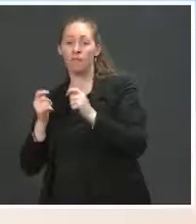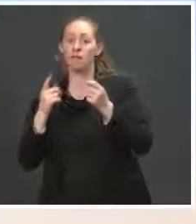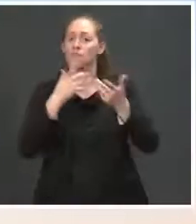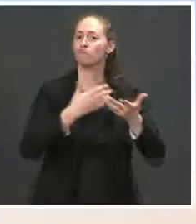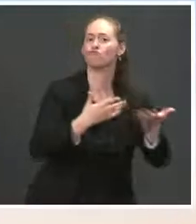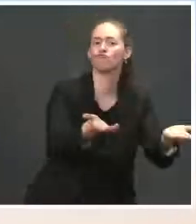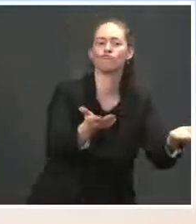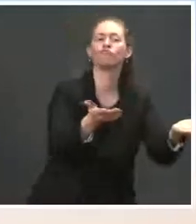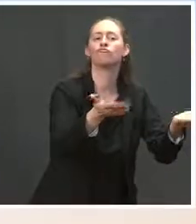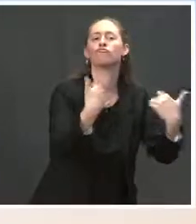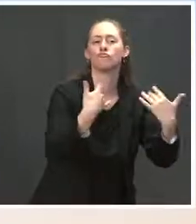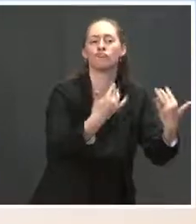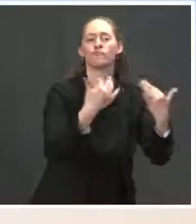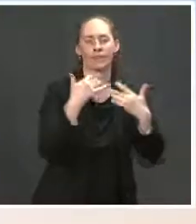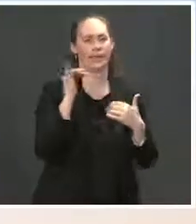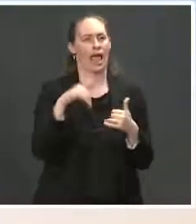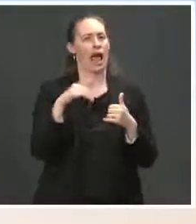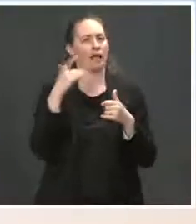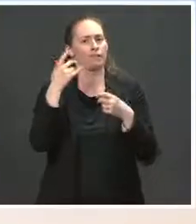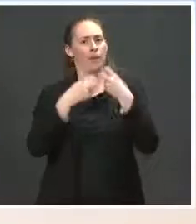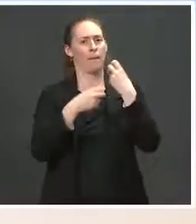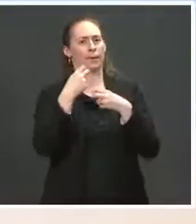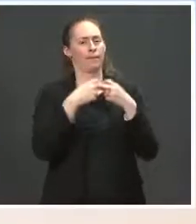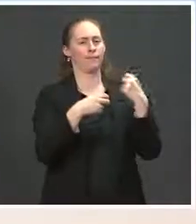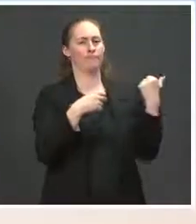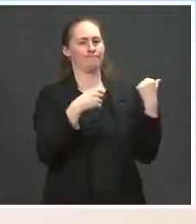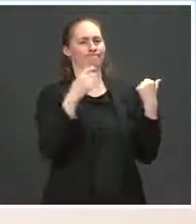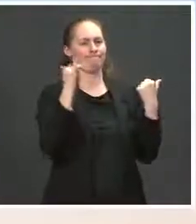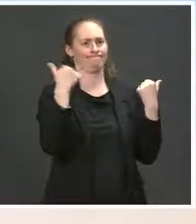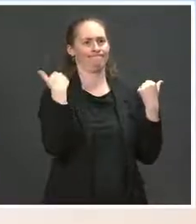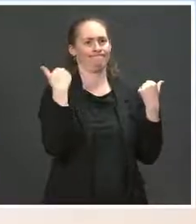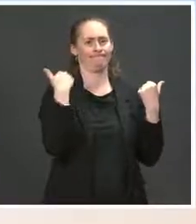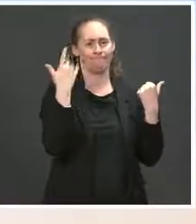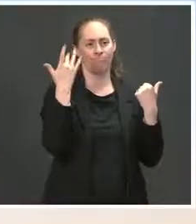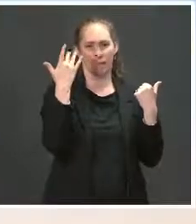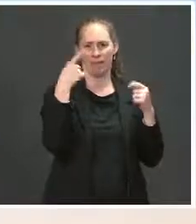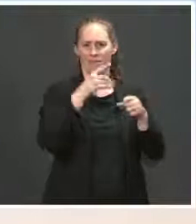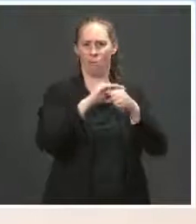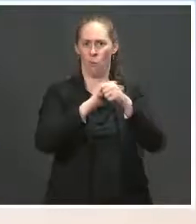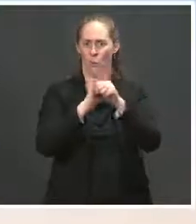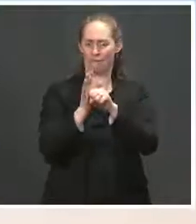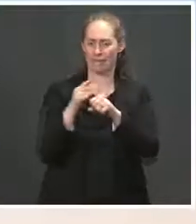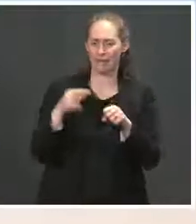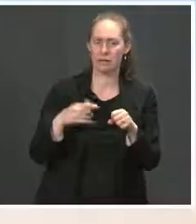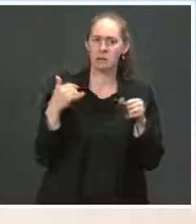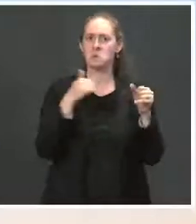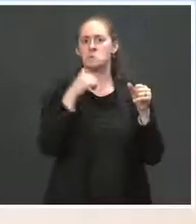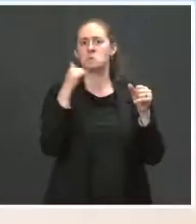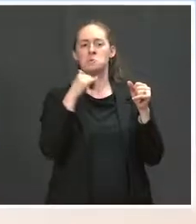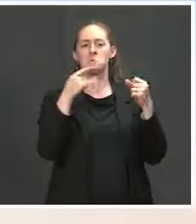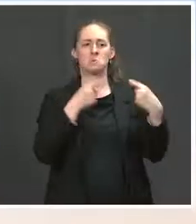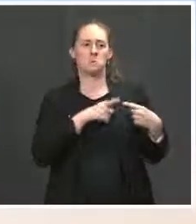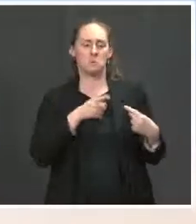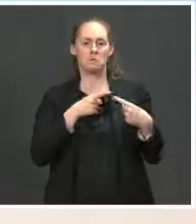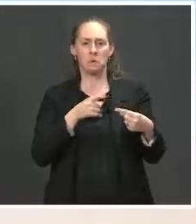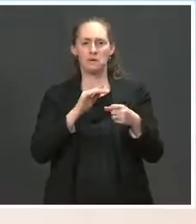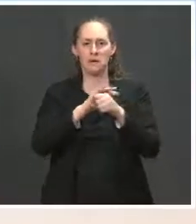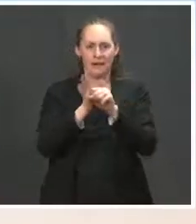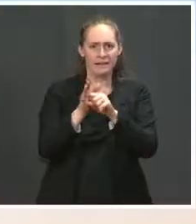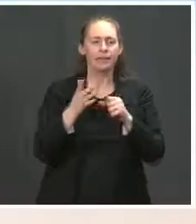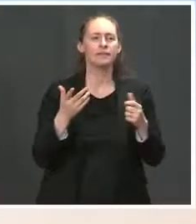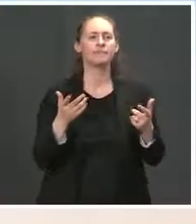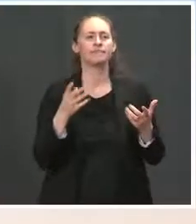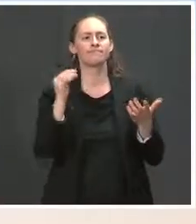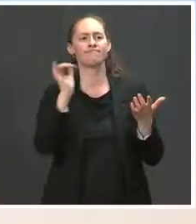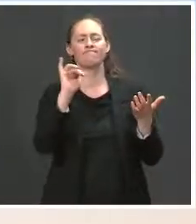limitations this year that were unique to this year, in part because of COVID, in part because of the fact that the systems